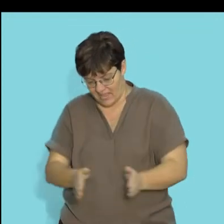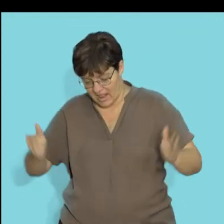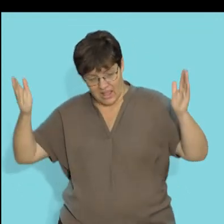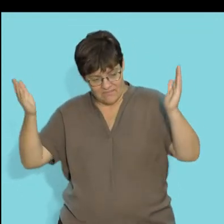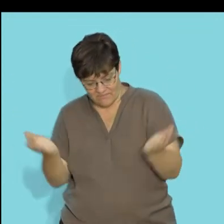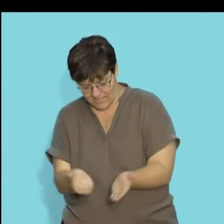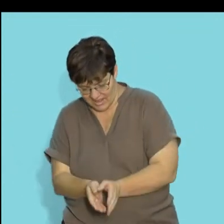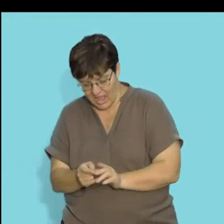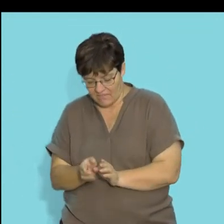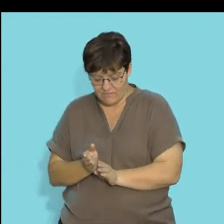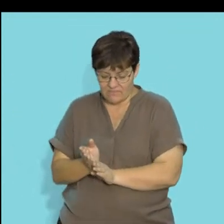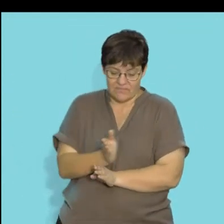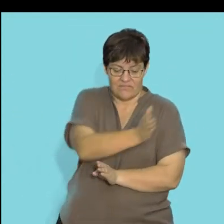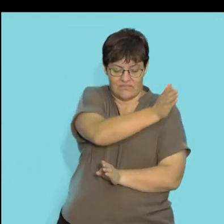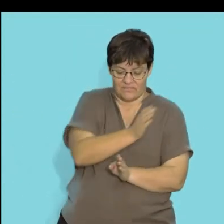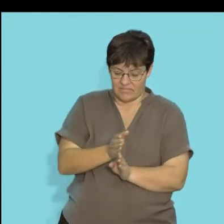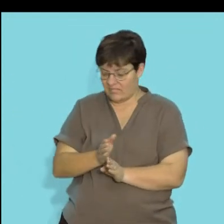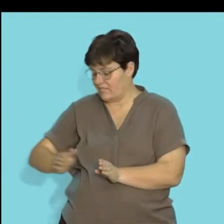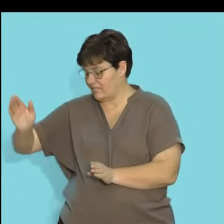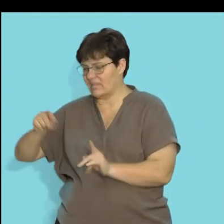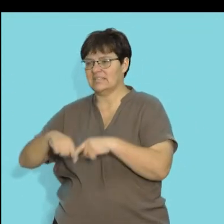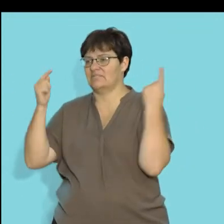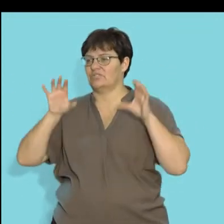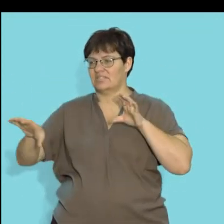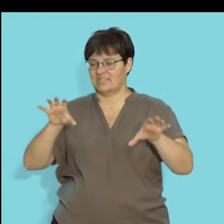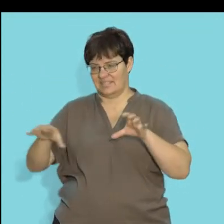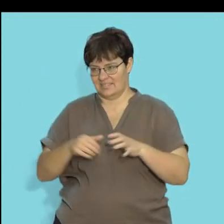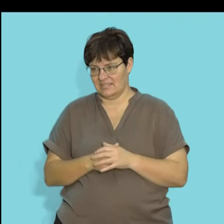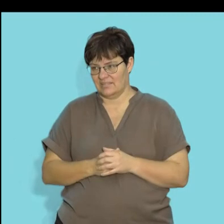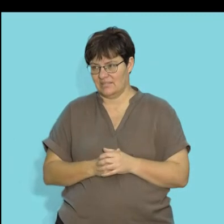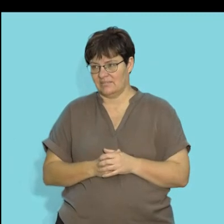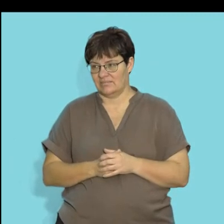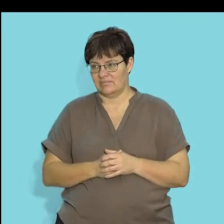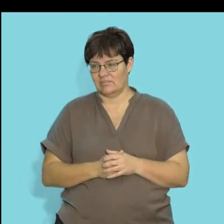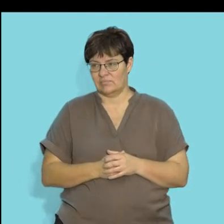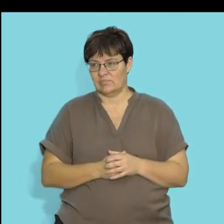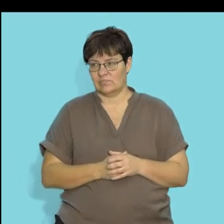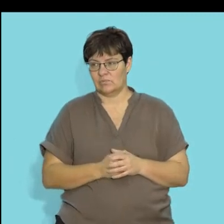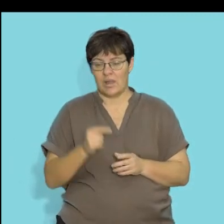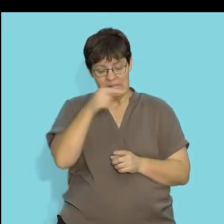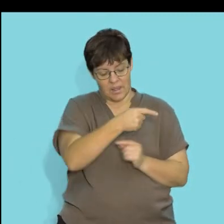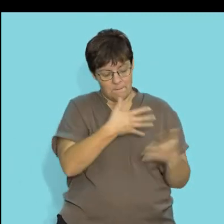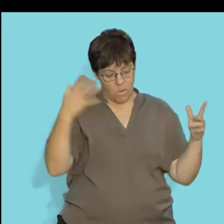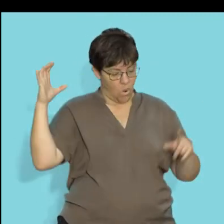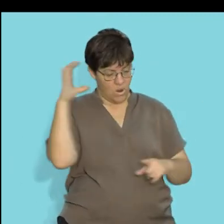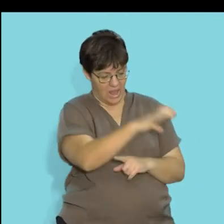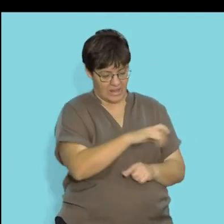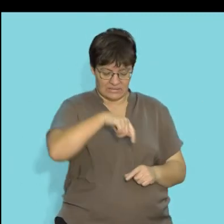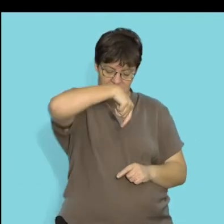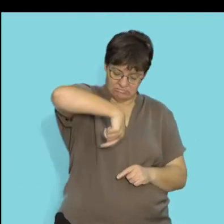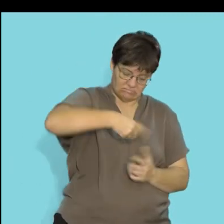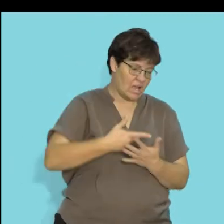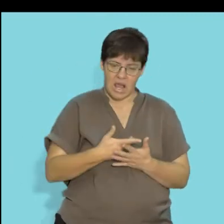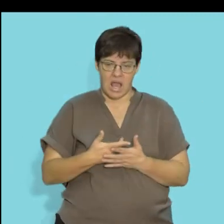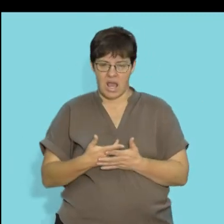which has a slope that is experiencing significantly much more light than the slope on this area. And this is a clear image